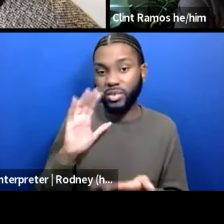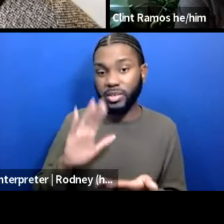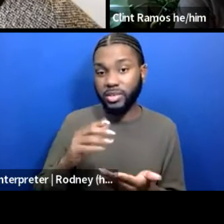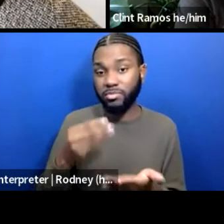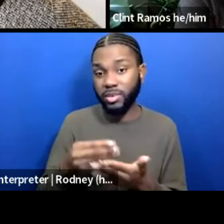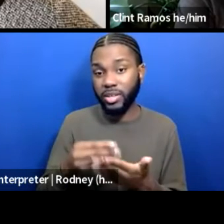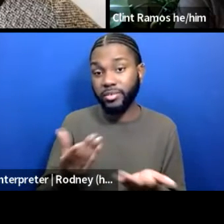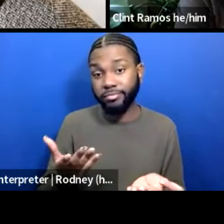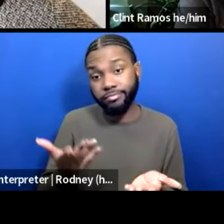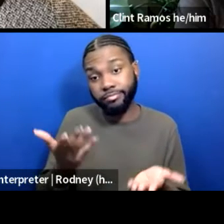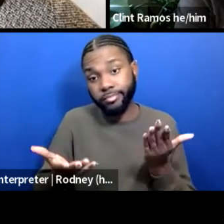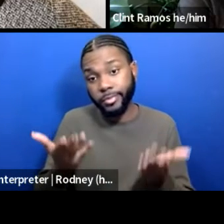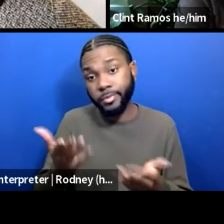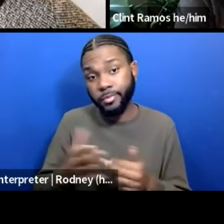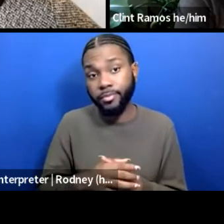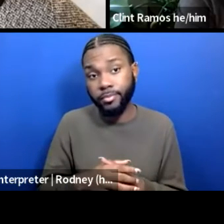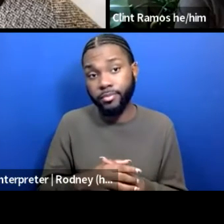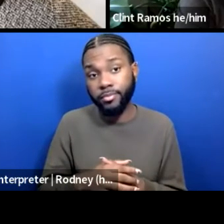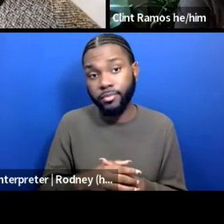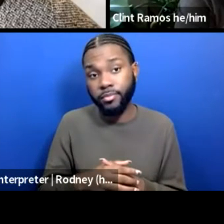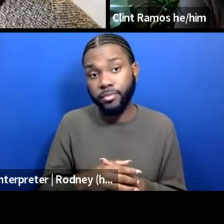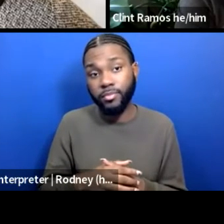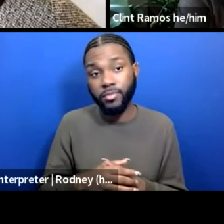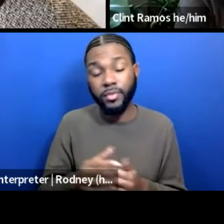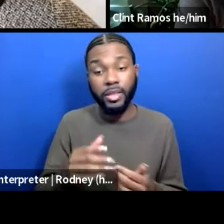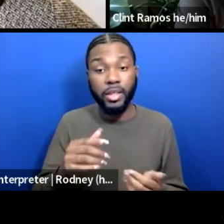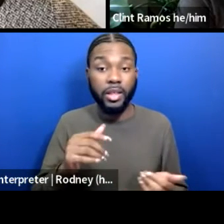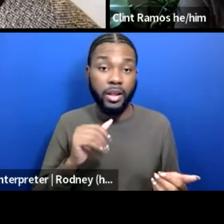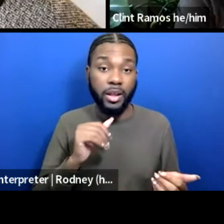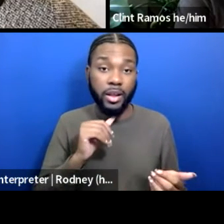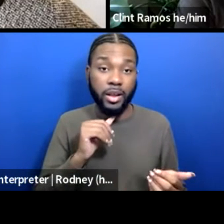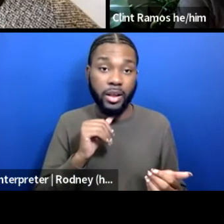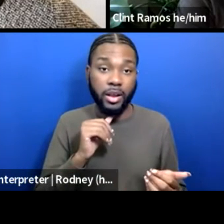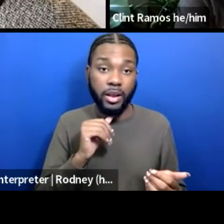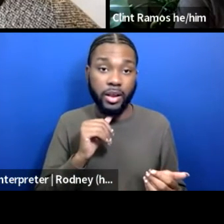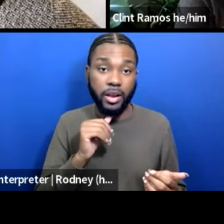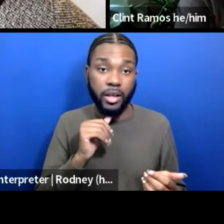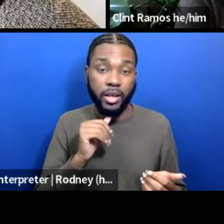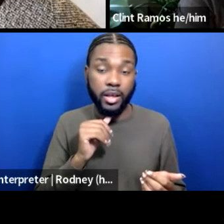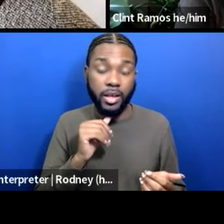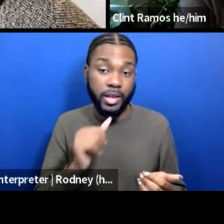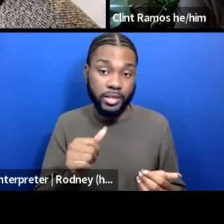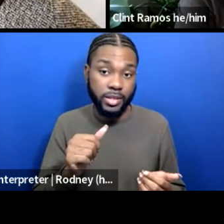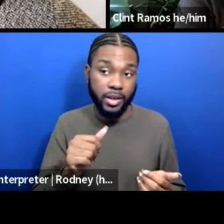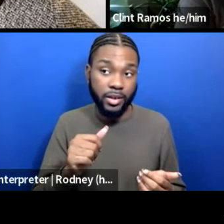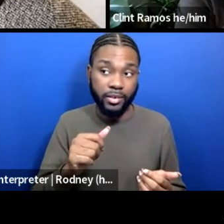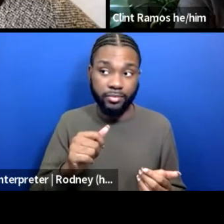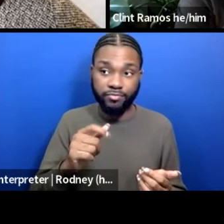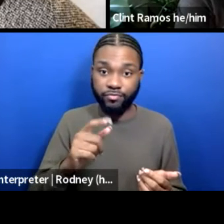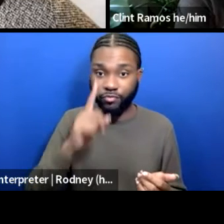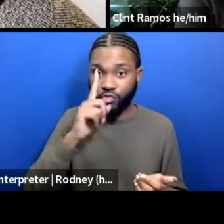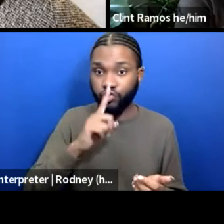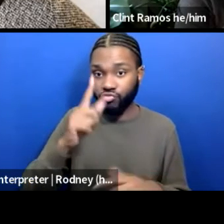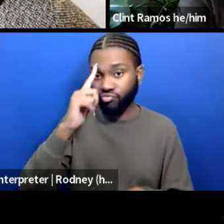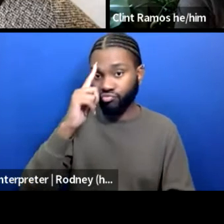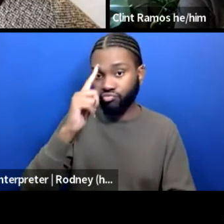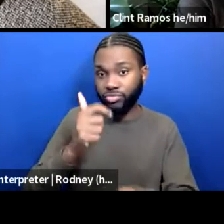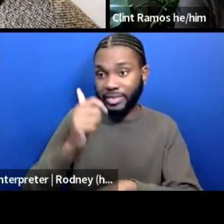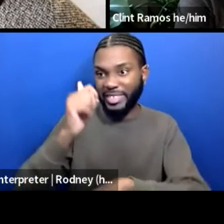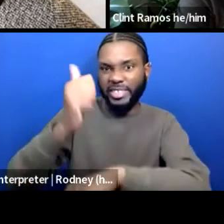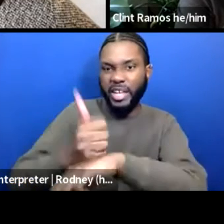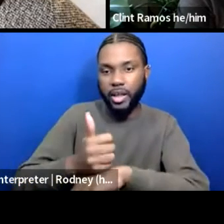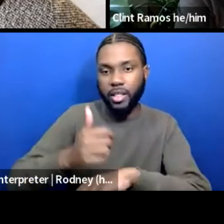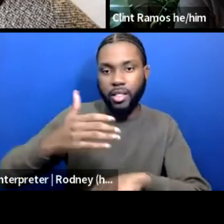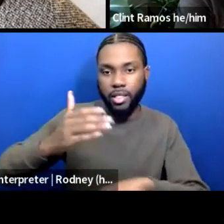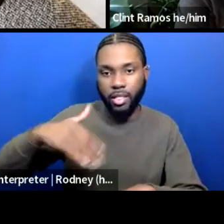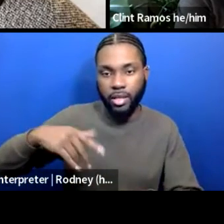It's possible. It's not entirely, it's not a foregone conclusion. But that could be a thing that happens. And